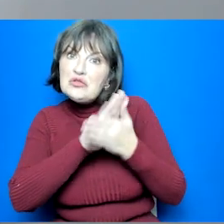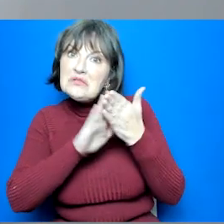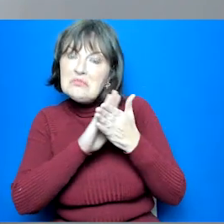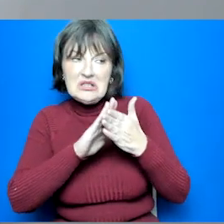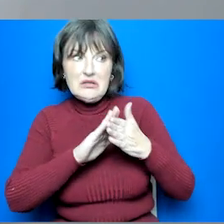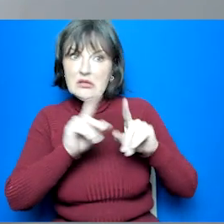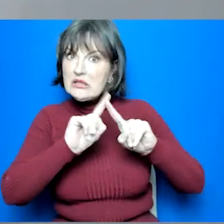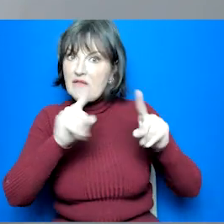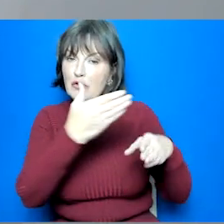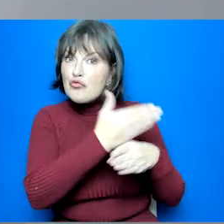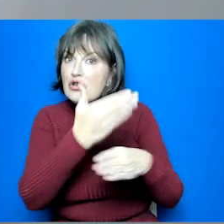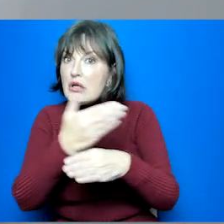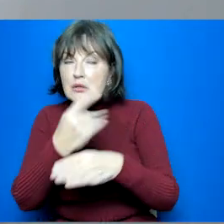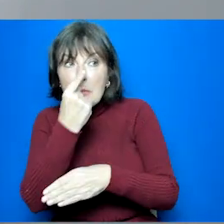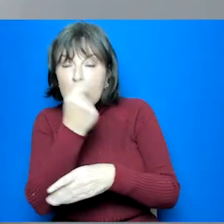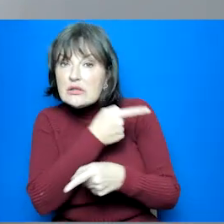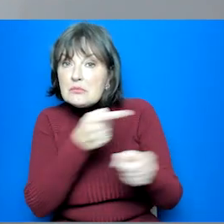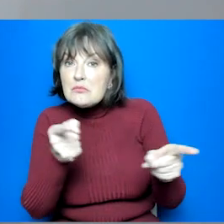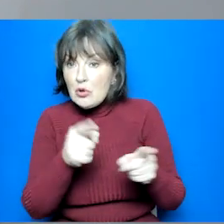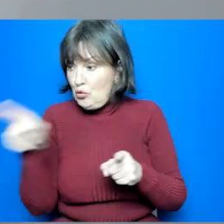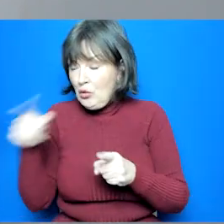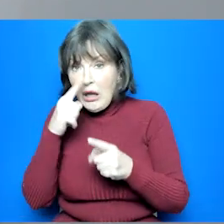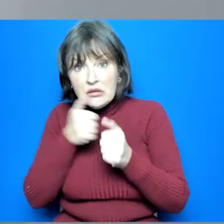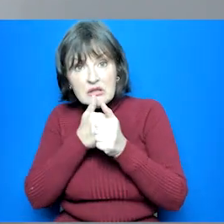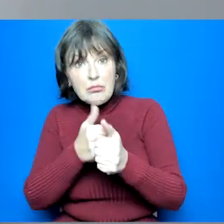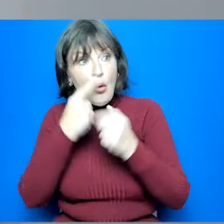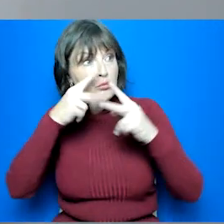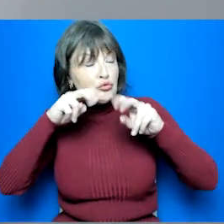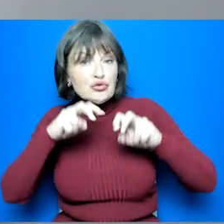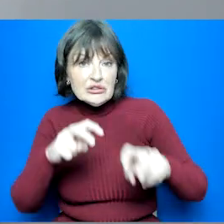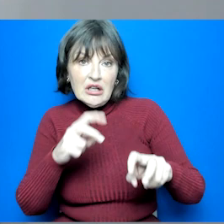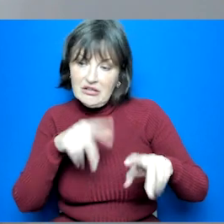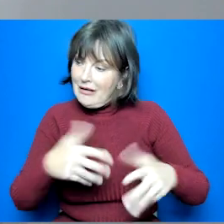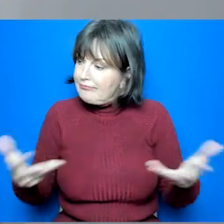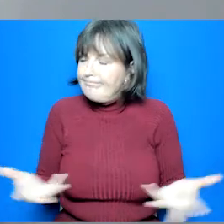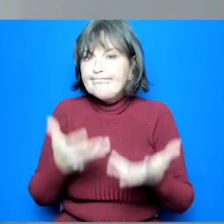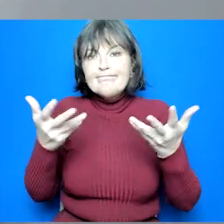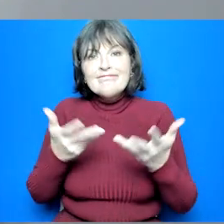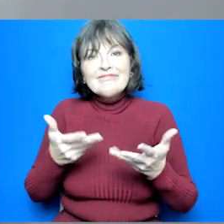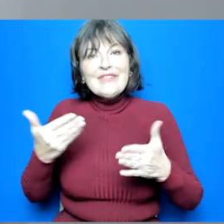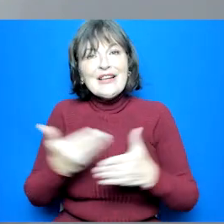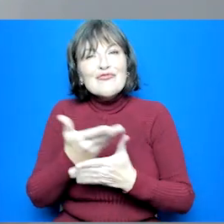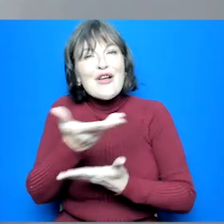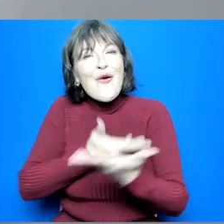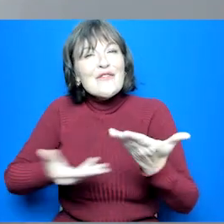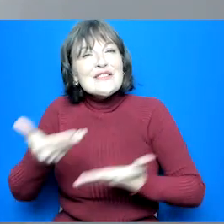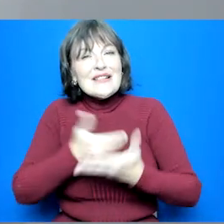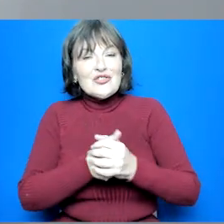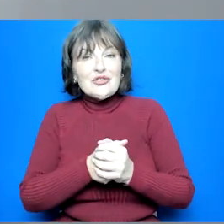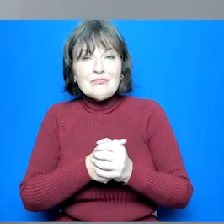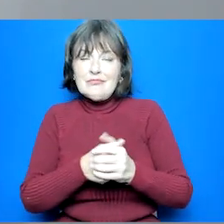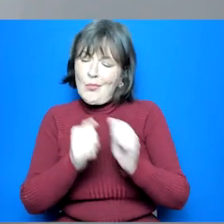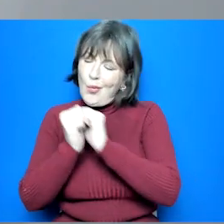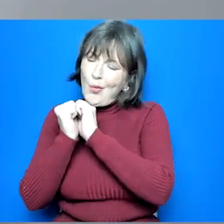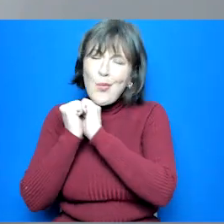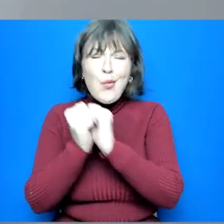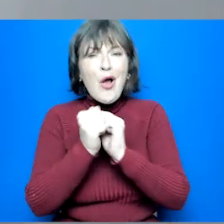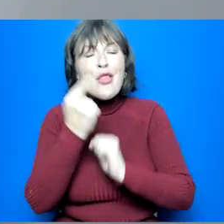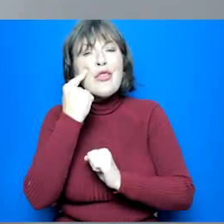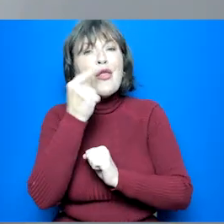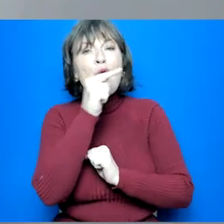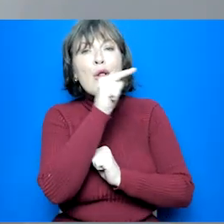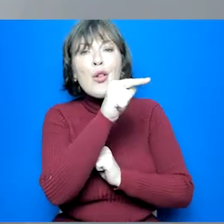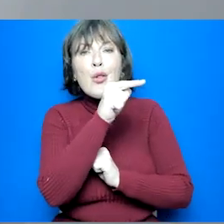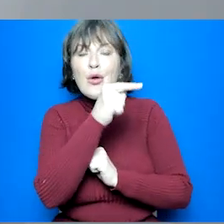you can research all these options together and support those career conversations options and again a good place to start looking as the exploring opportunities